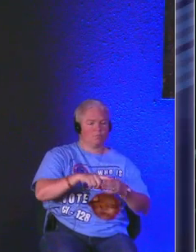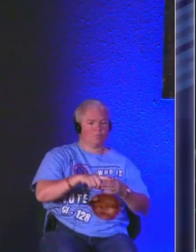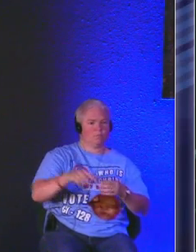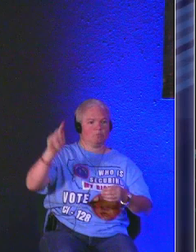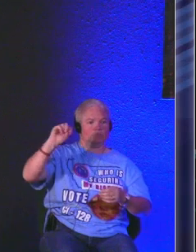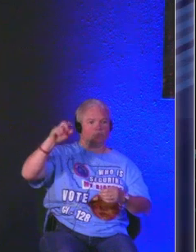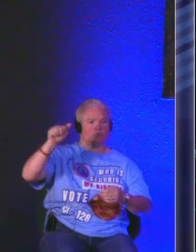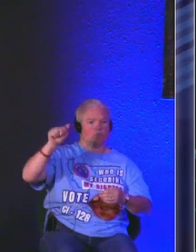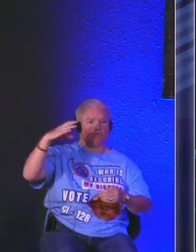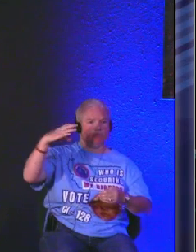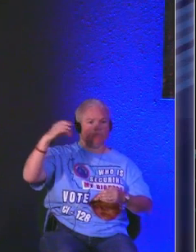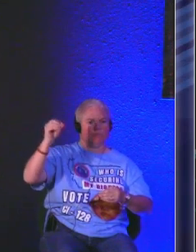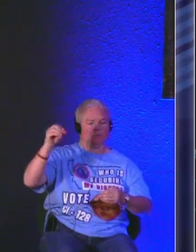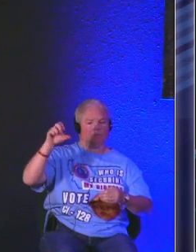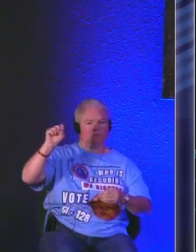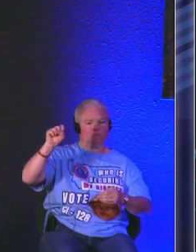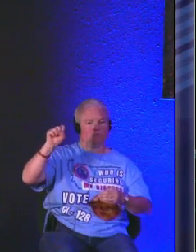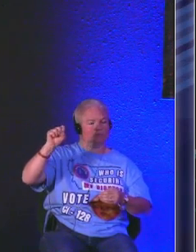tacos